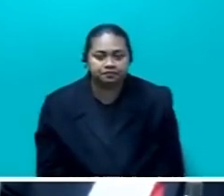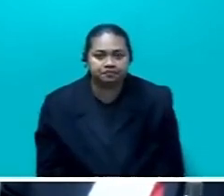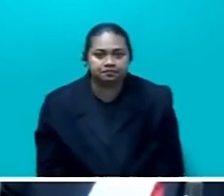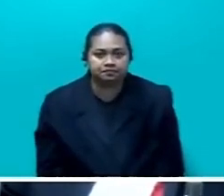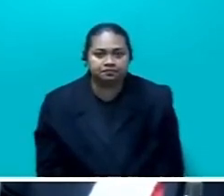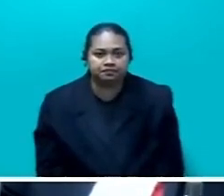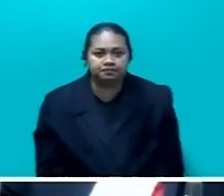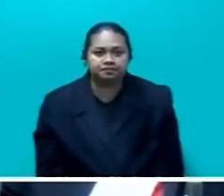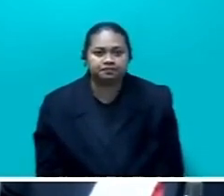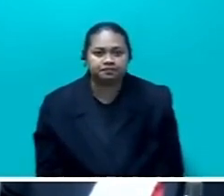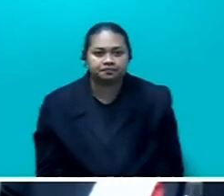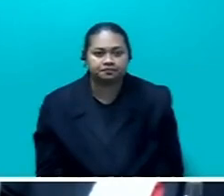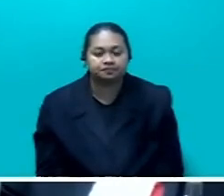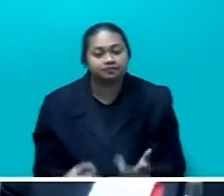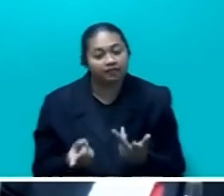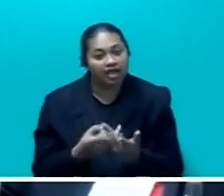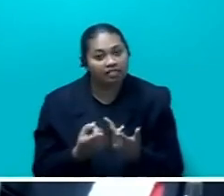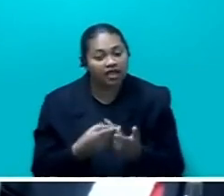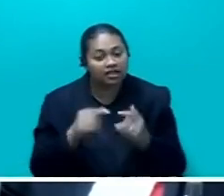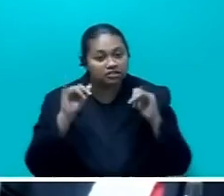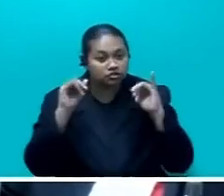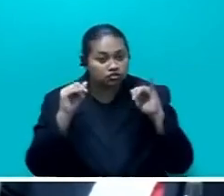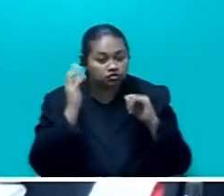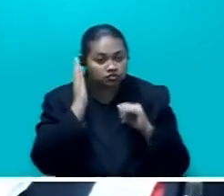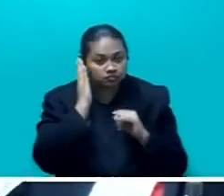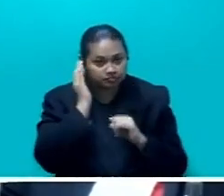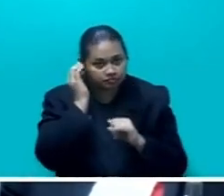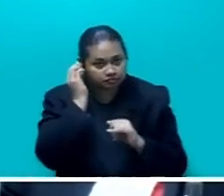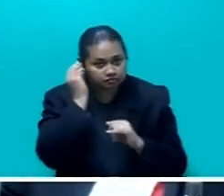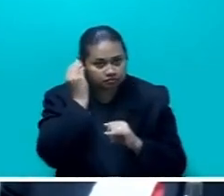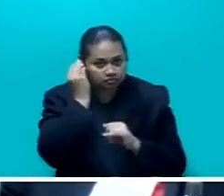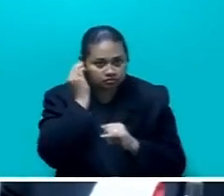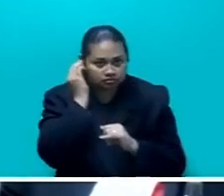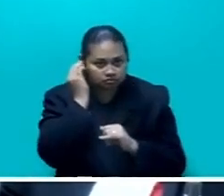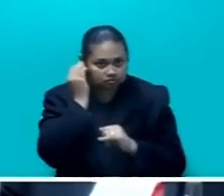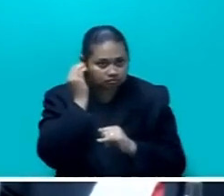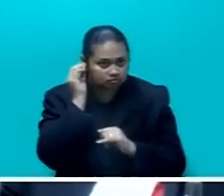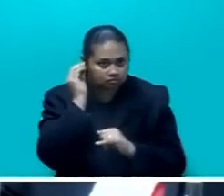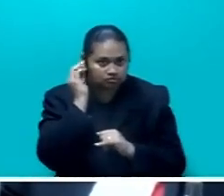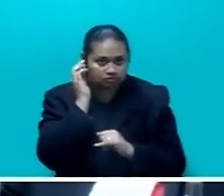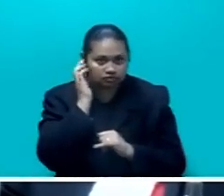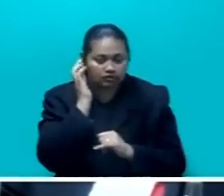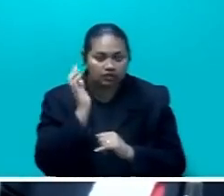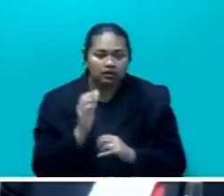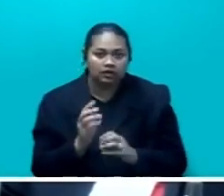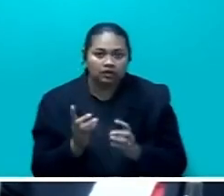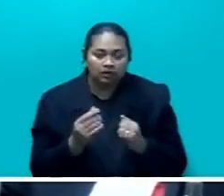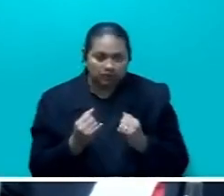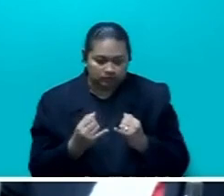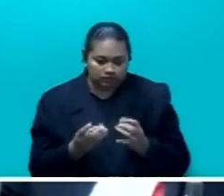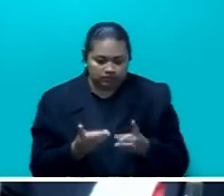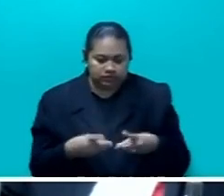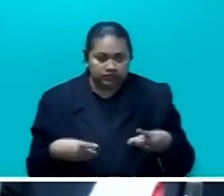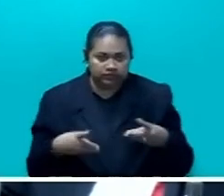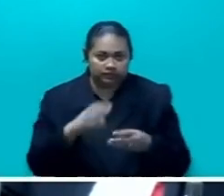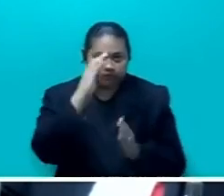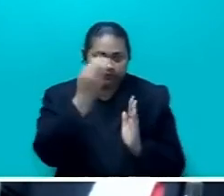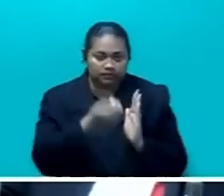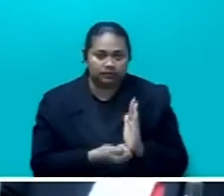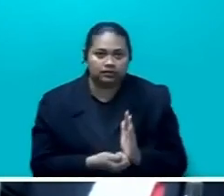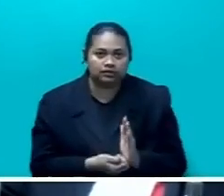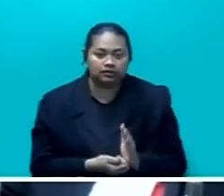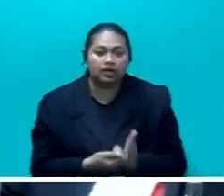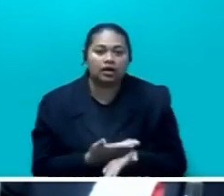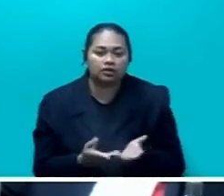One other issue in particular that the Department deals with in a big way is the issuance of passport.